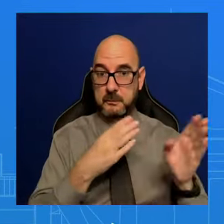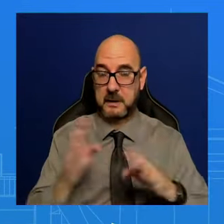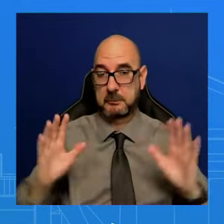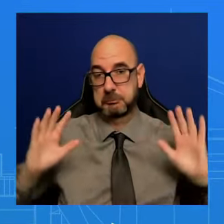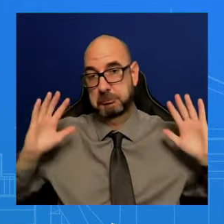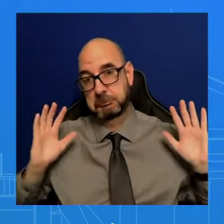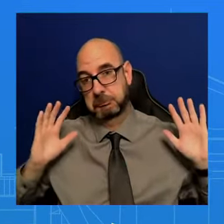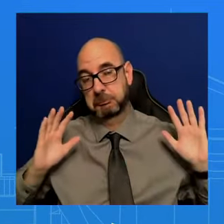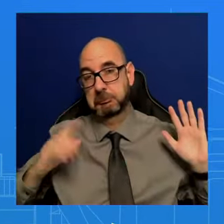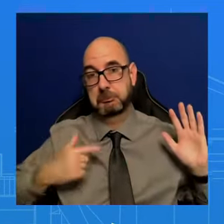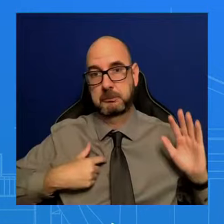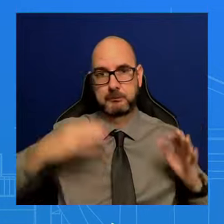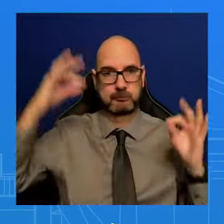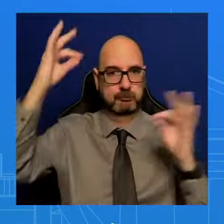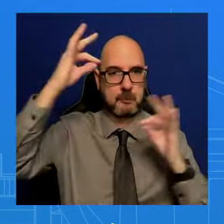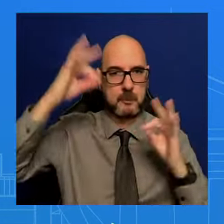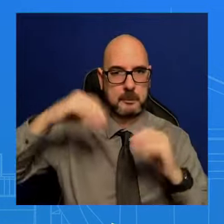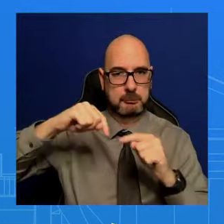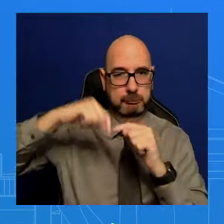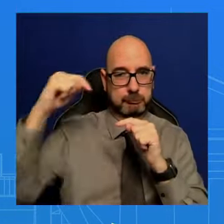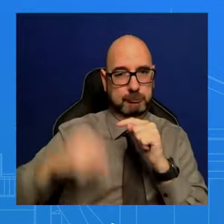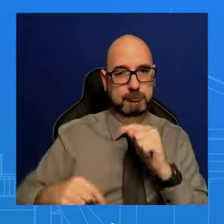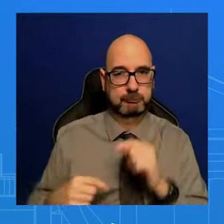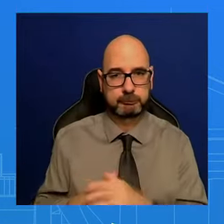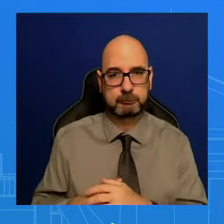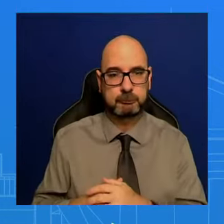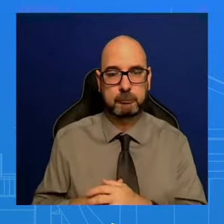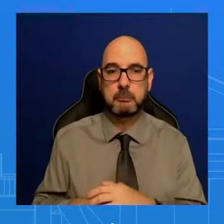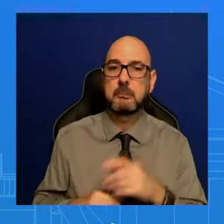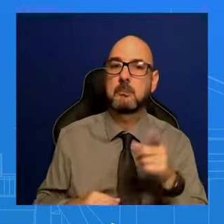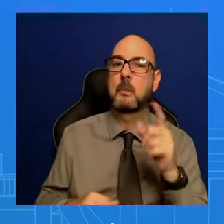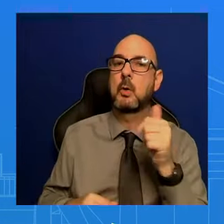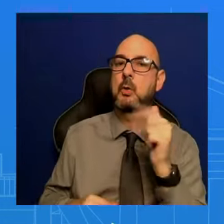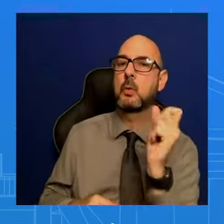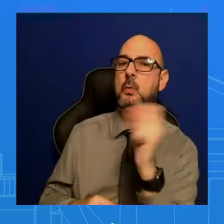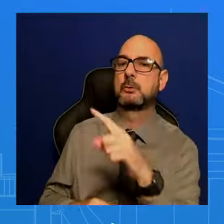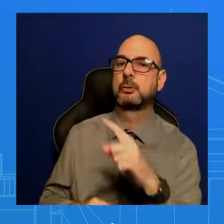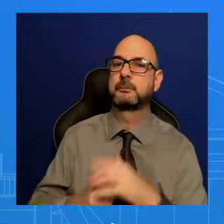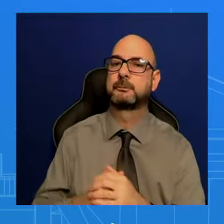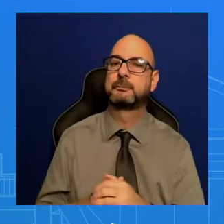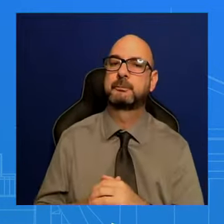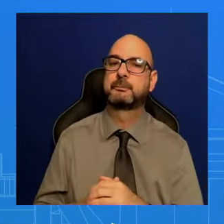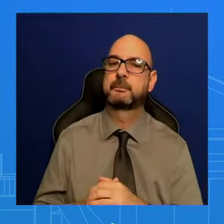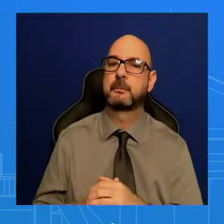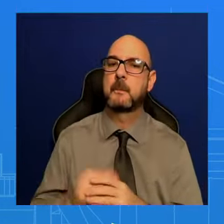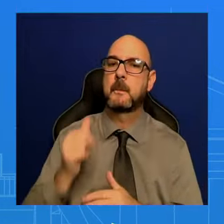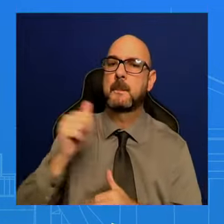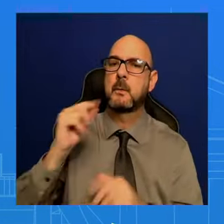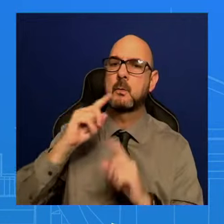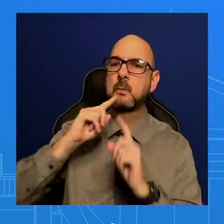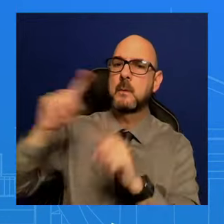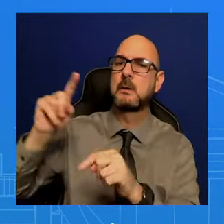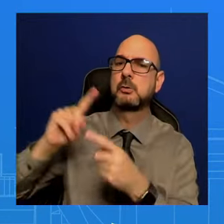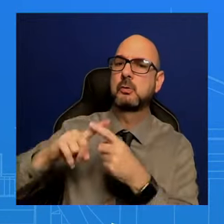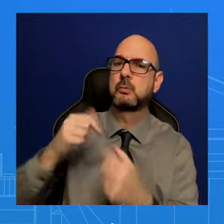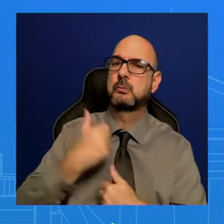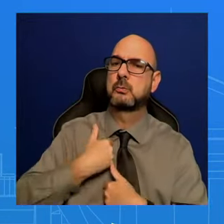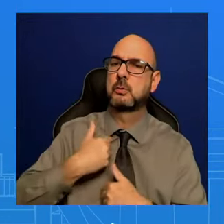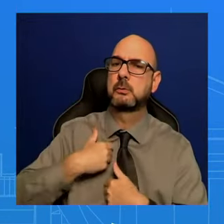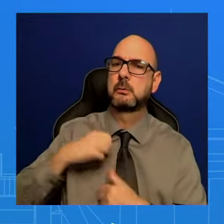Karine, do you have any reaction to the sailors that were reportedly killed in the Uthi attack? So, let me say a couple things about that